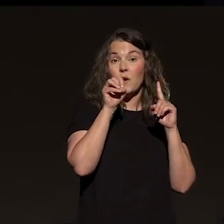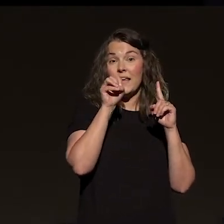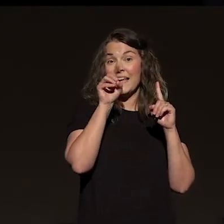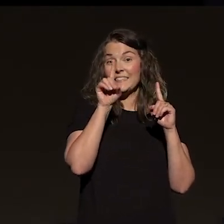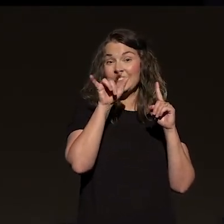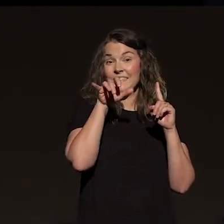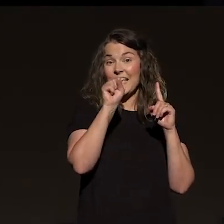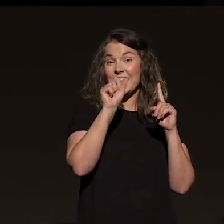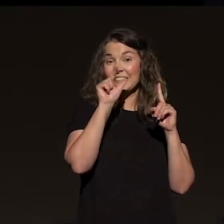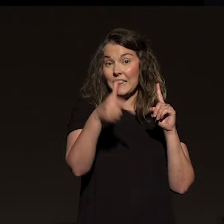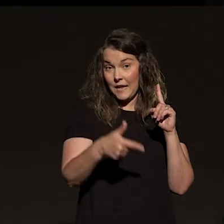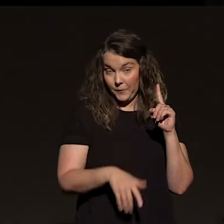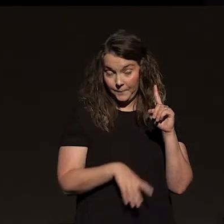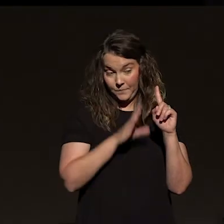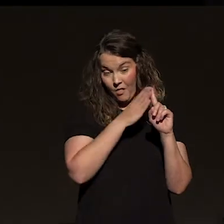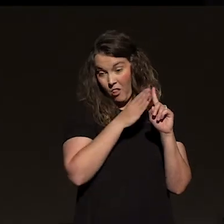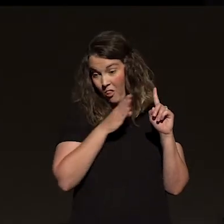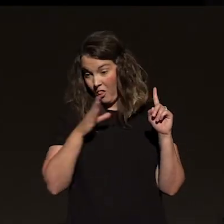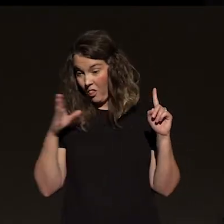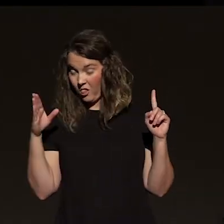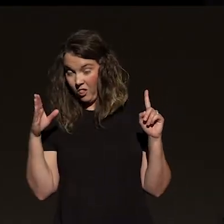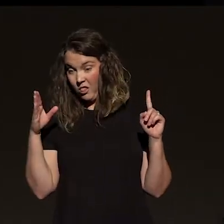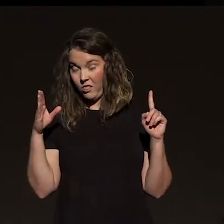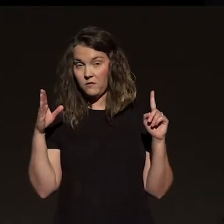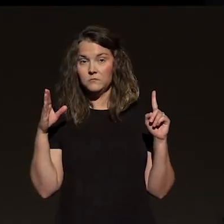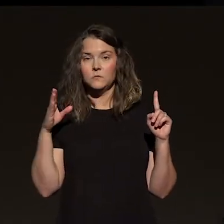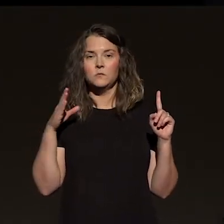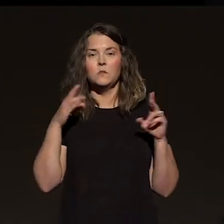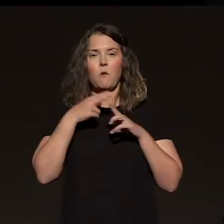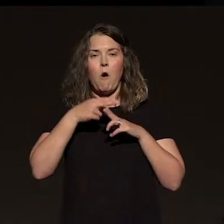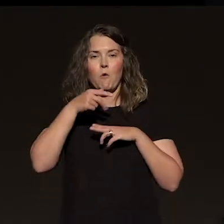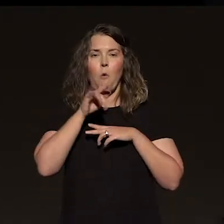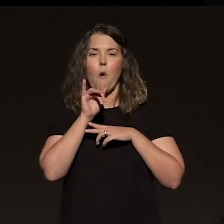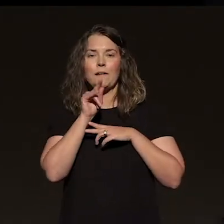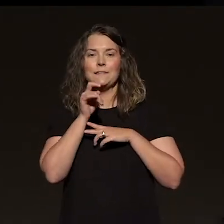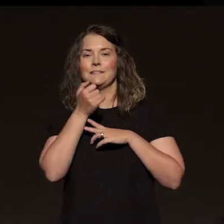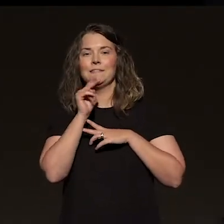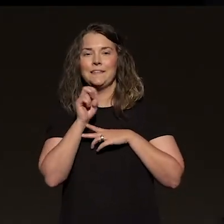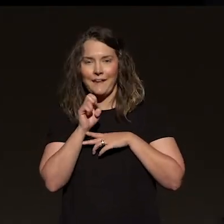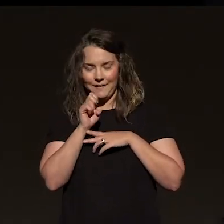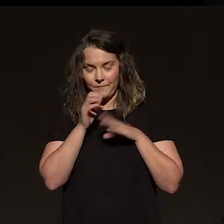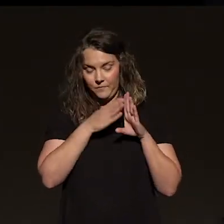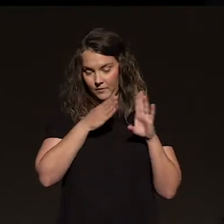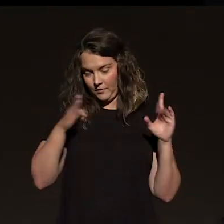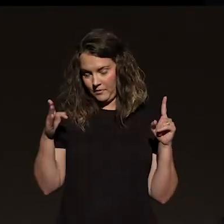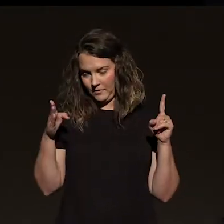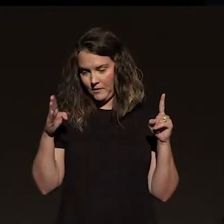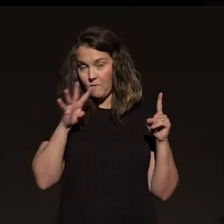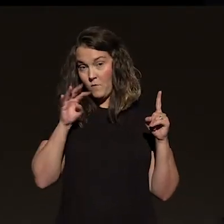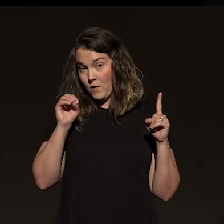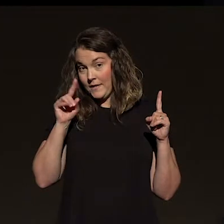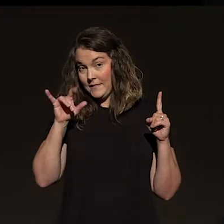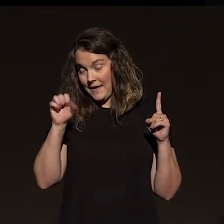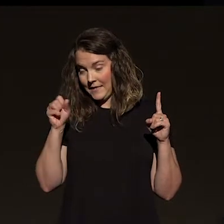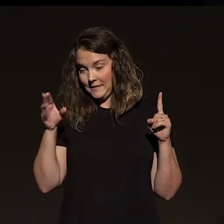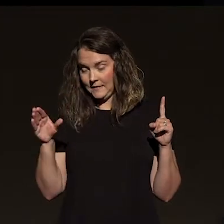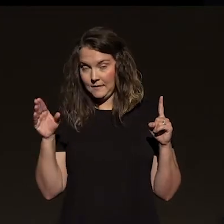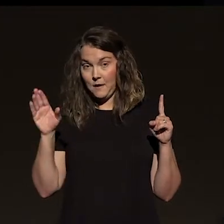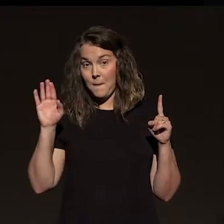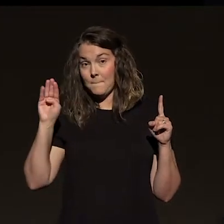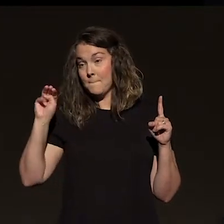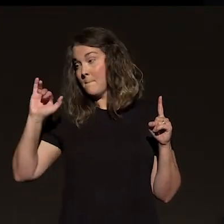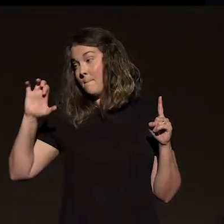it weird how God does stuff? 40 days later, what we would call a quarantine. 40 days later, on March the 23rd, it dropped